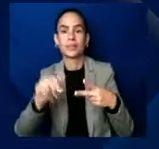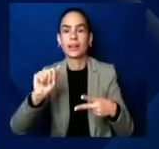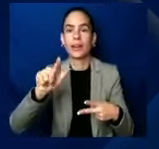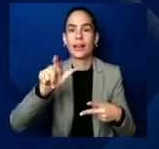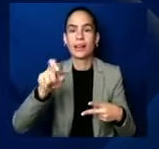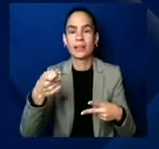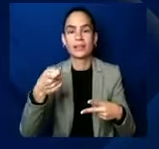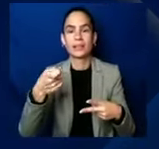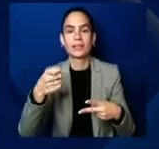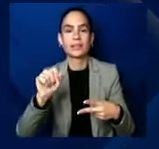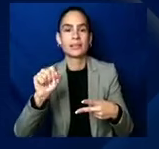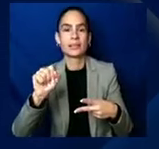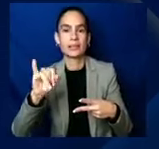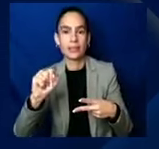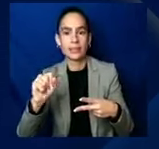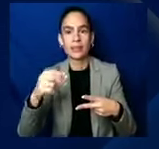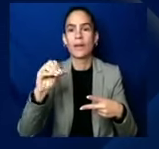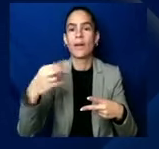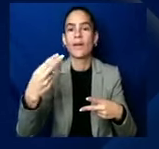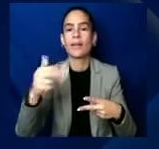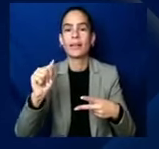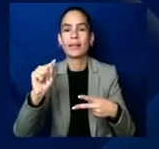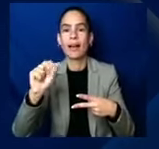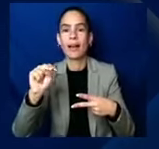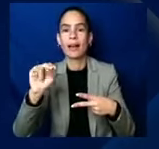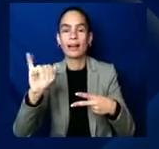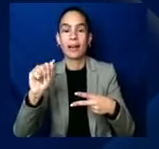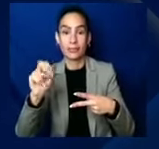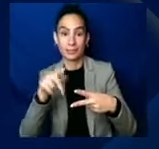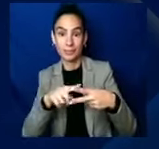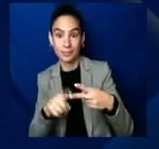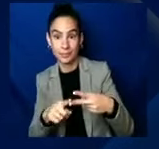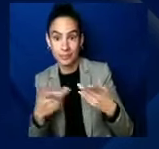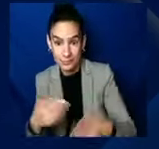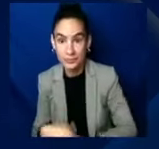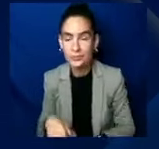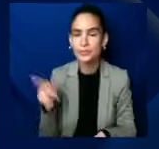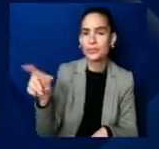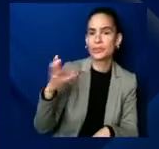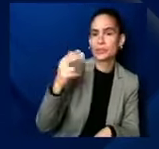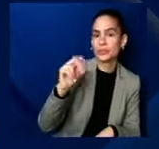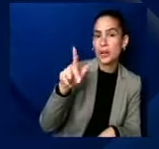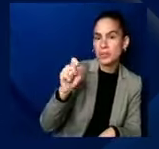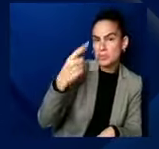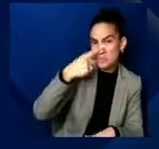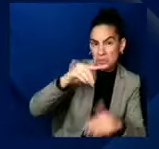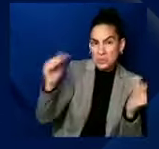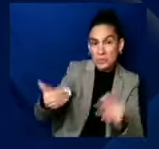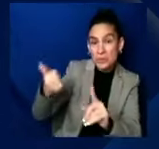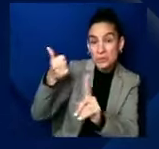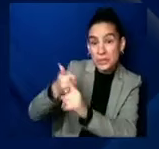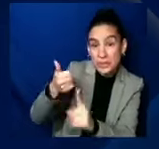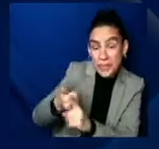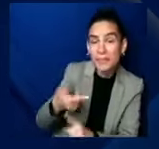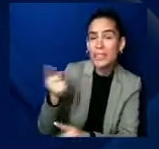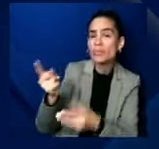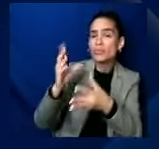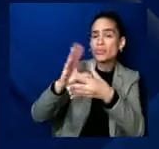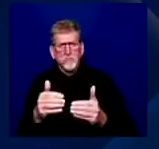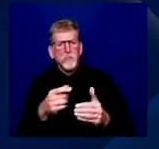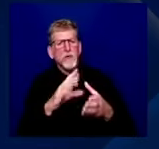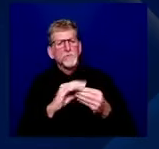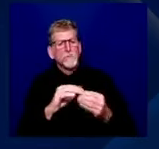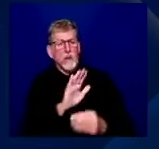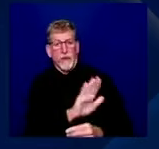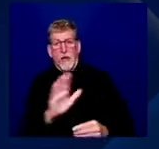I really like it if you could introduce yourself and maybe share your really compelling testimony with folks that are